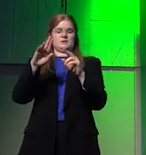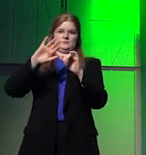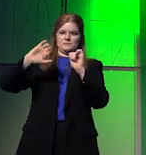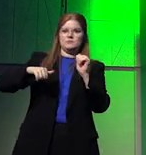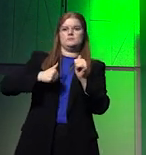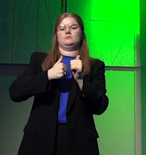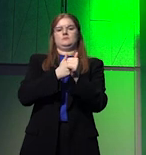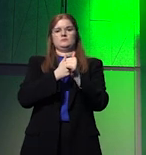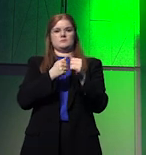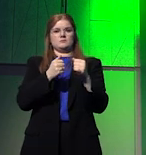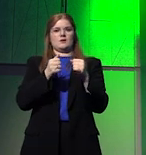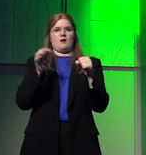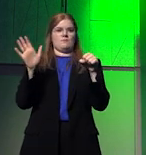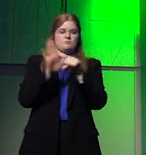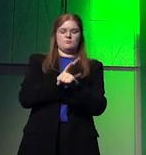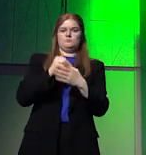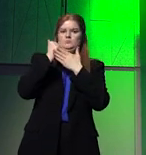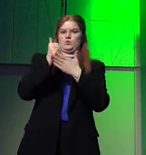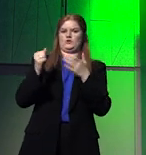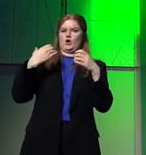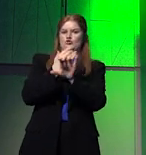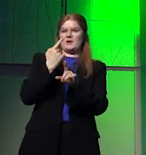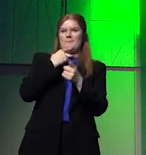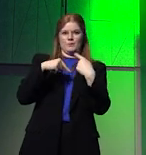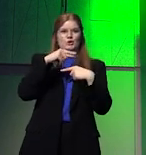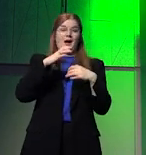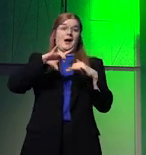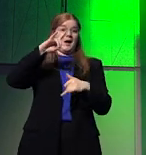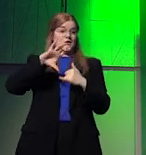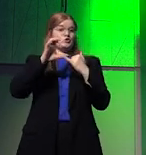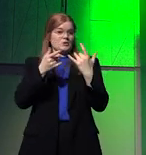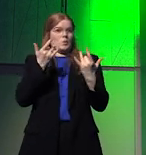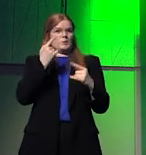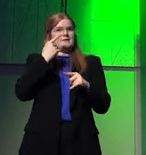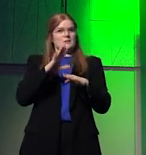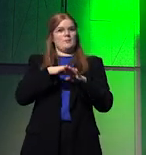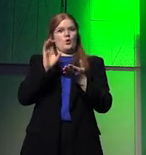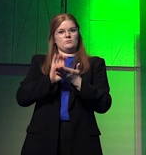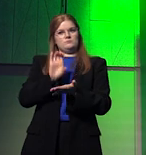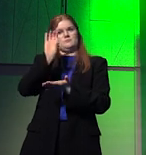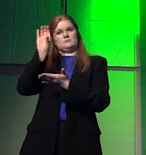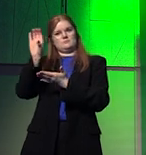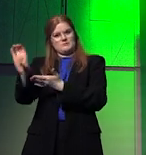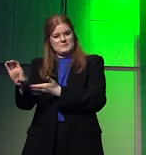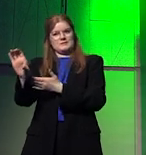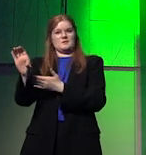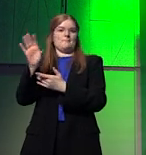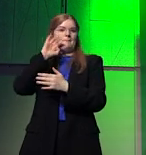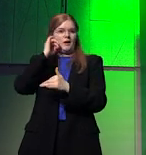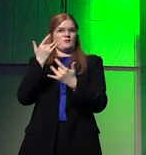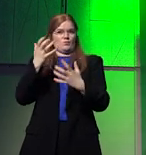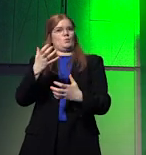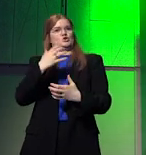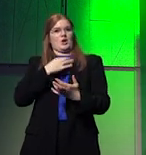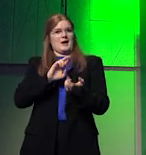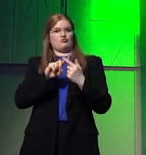productive and cohesive nation but we're likely to see more economic contraction as a result of the